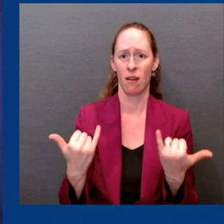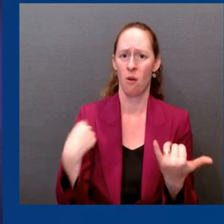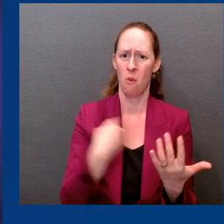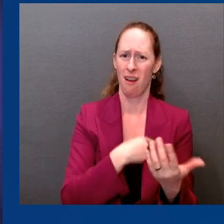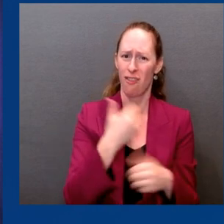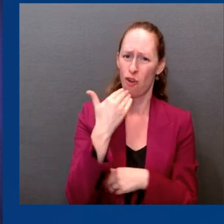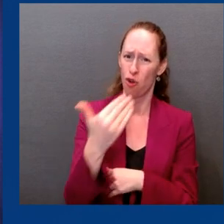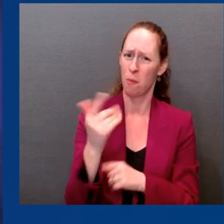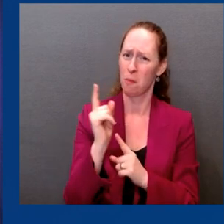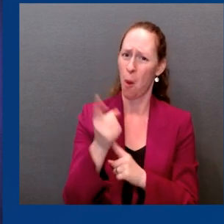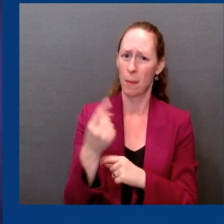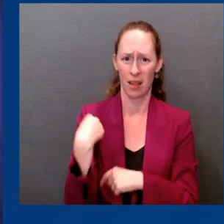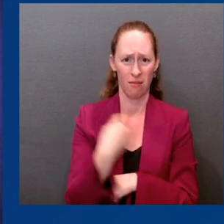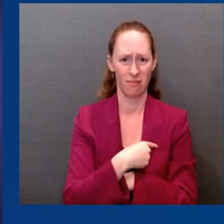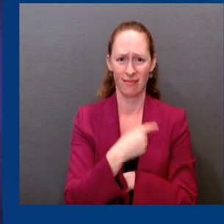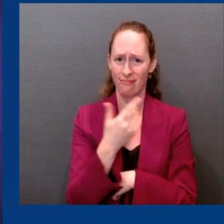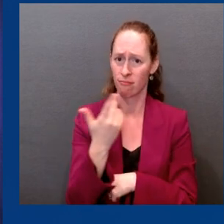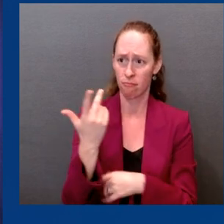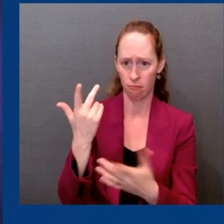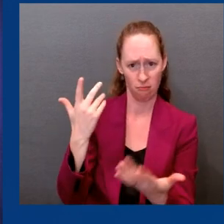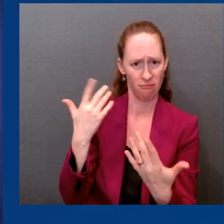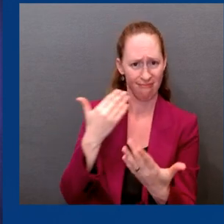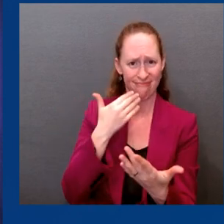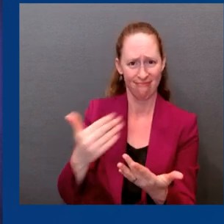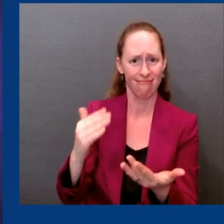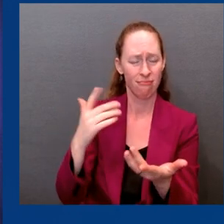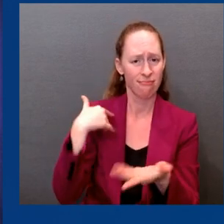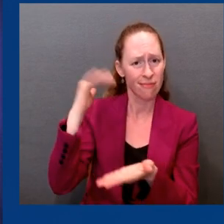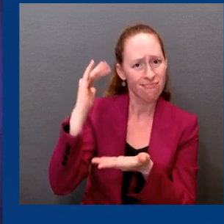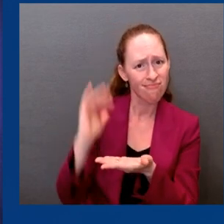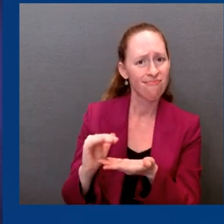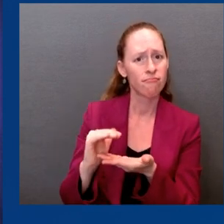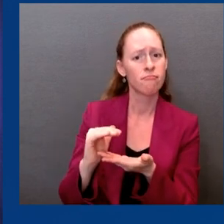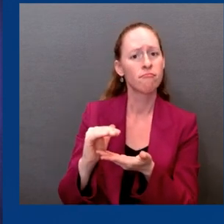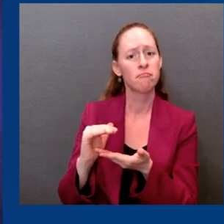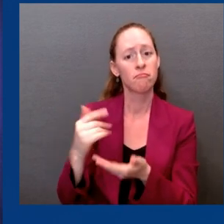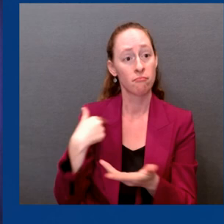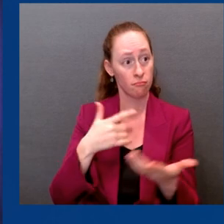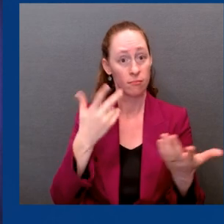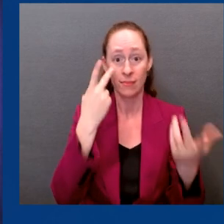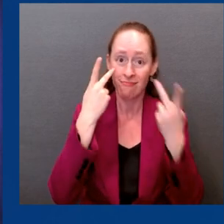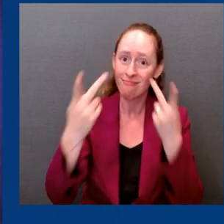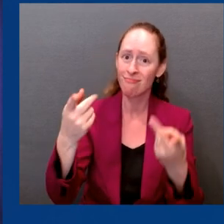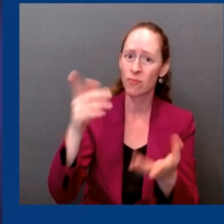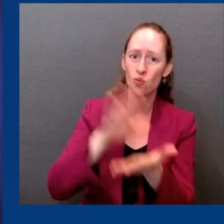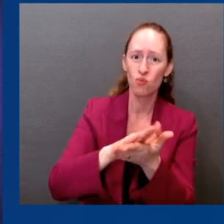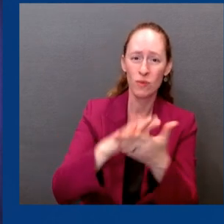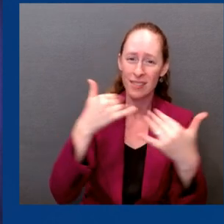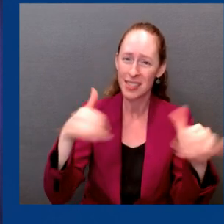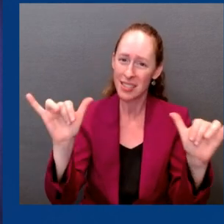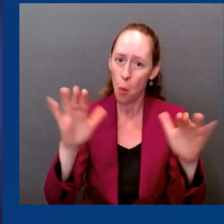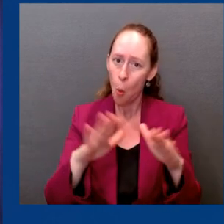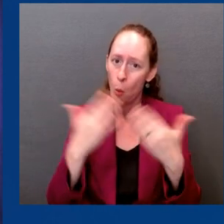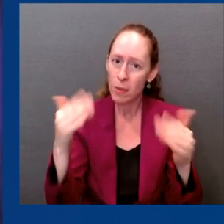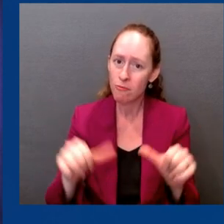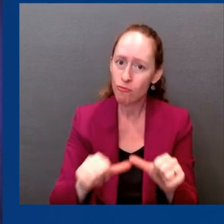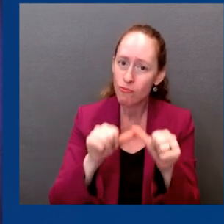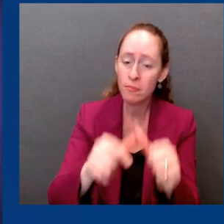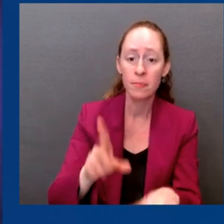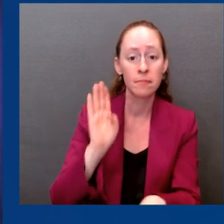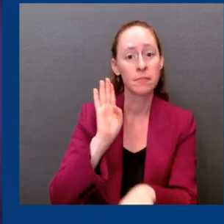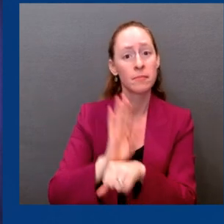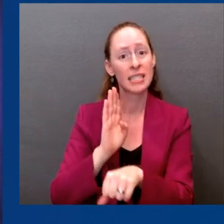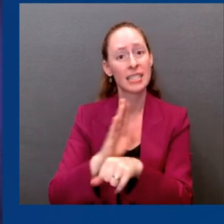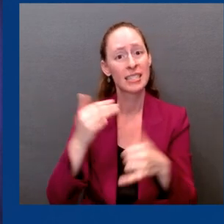open and running, and we can get people back to a more normal set of routines. But as the President has said from day one,